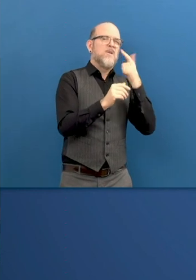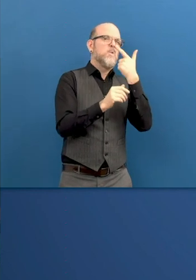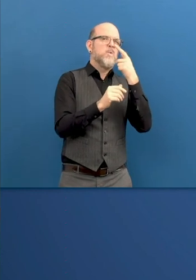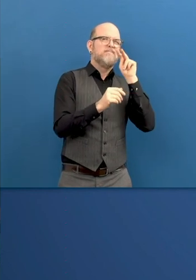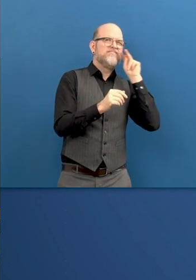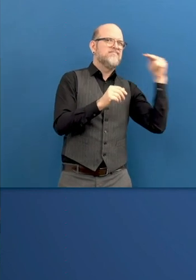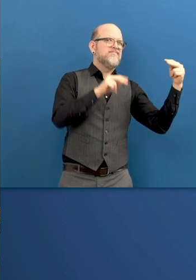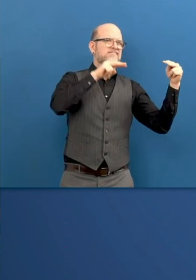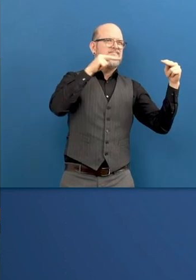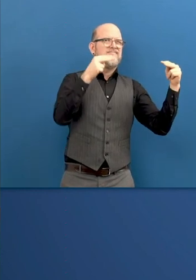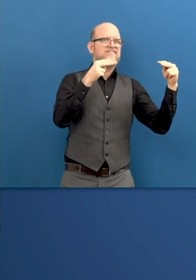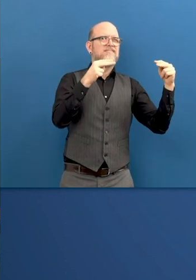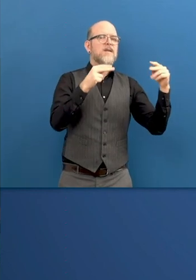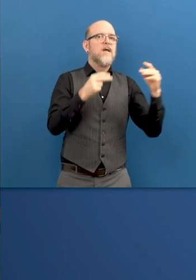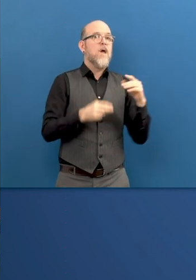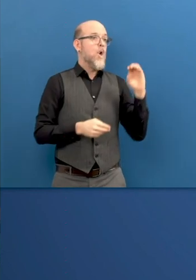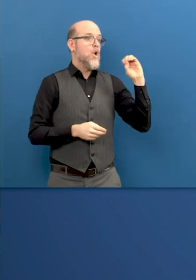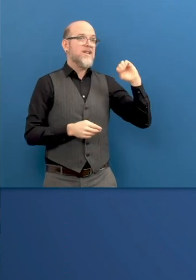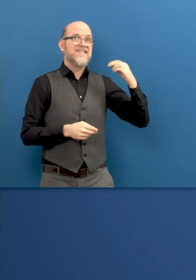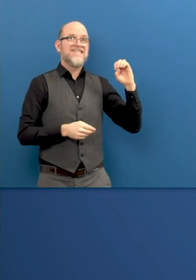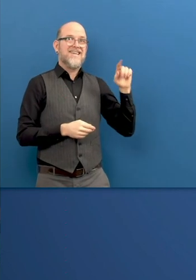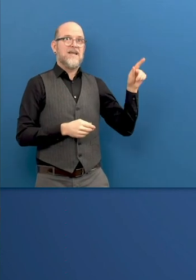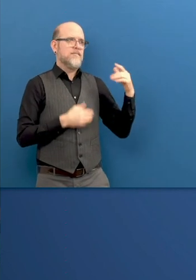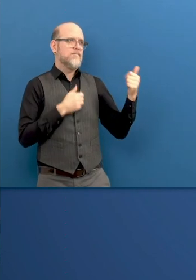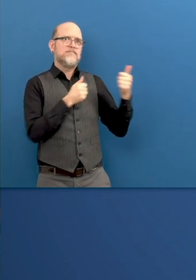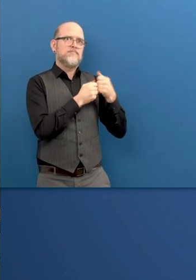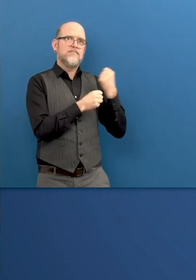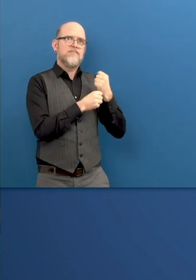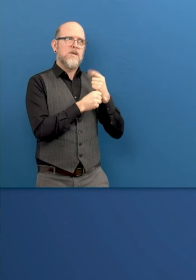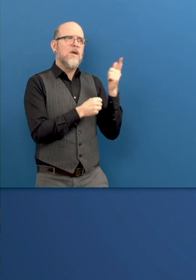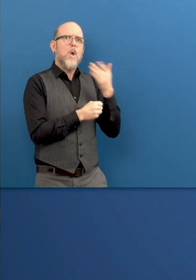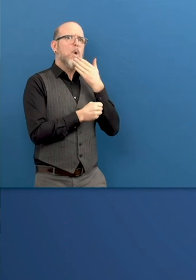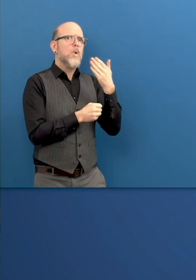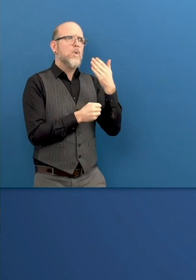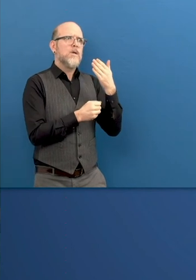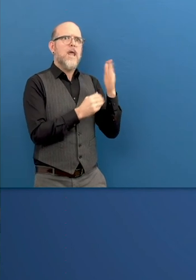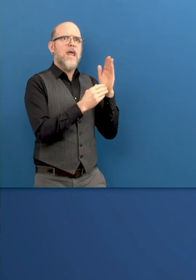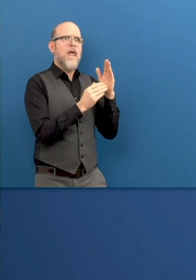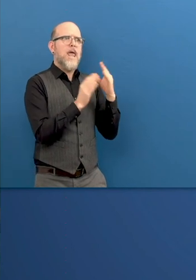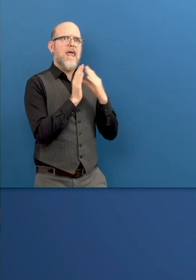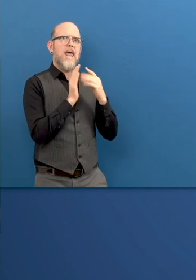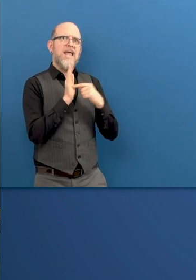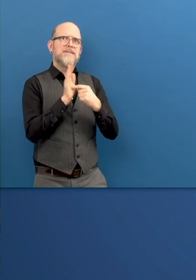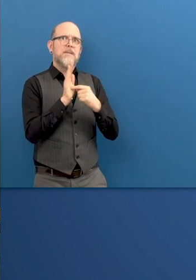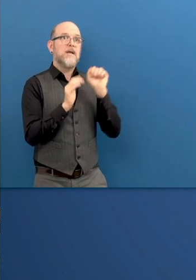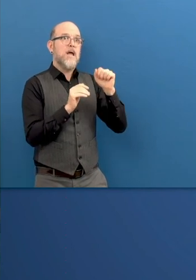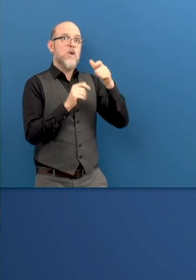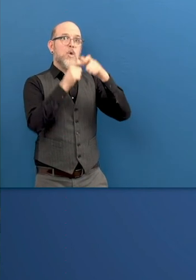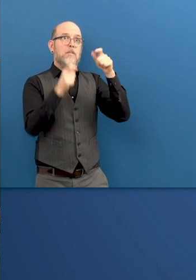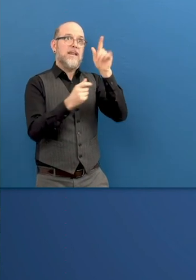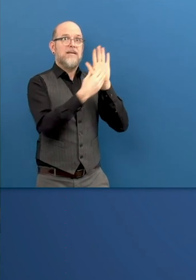workforce reskilling or unskilling. This means from digital literacy to